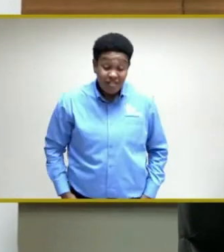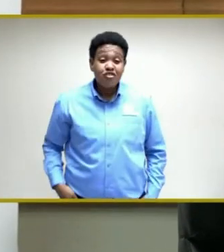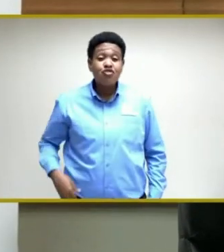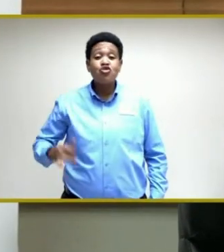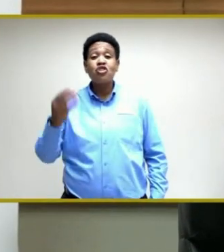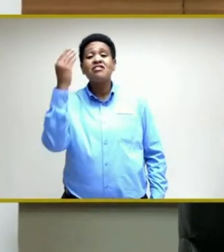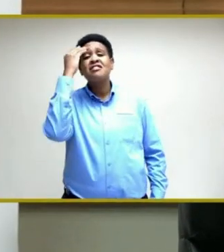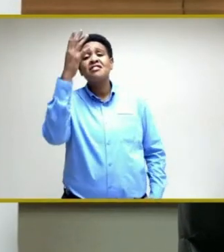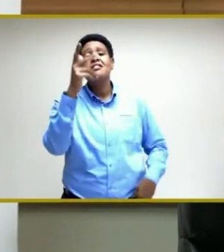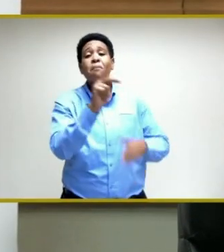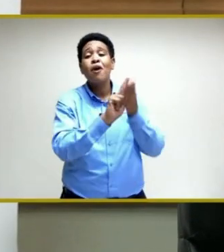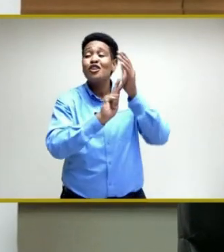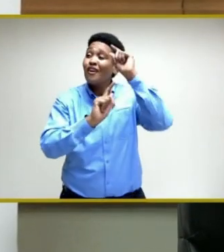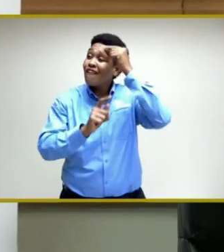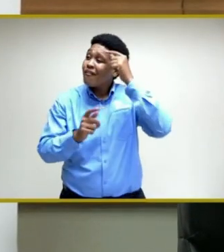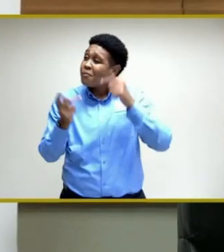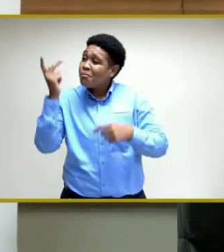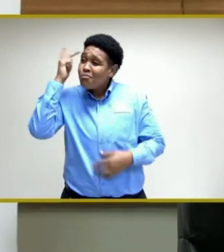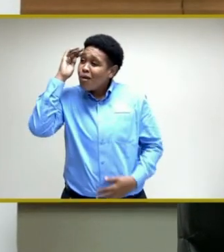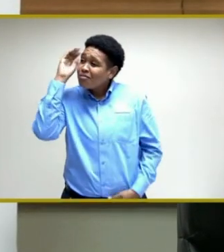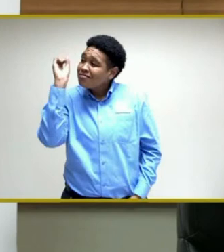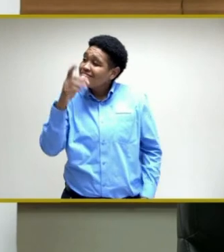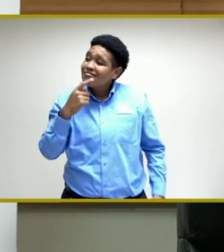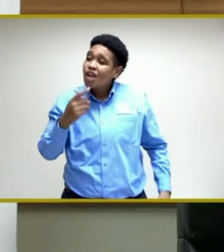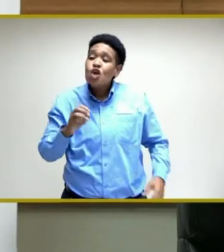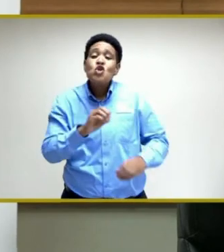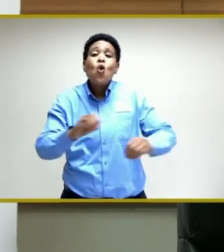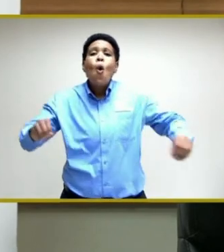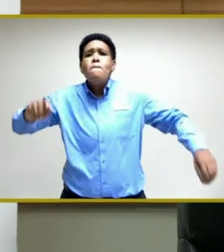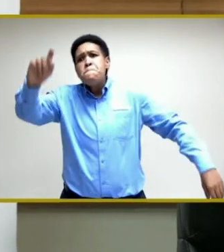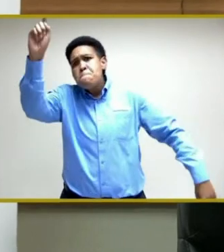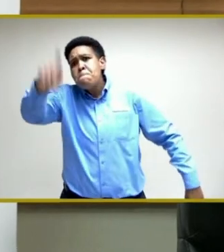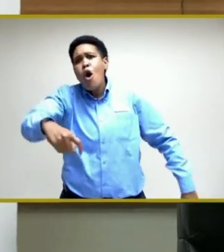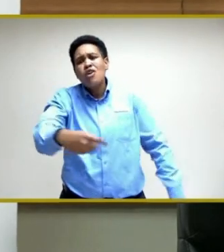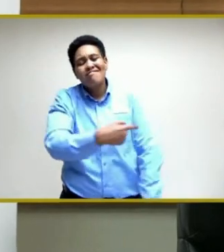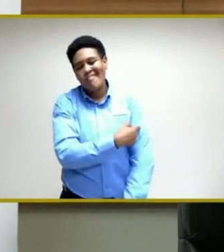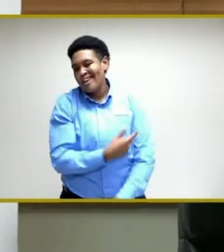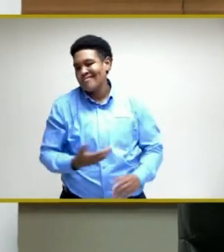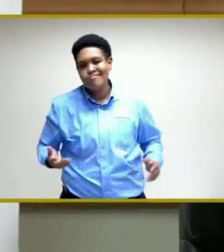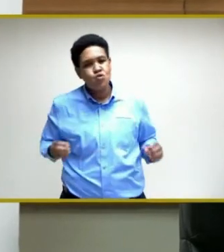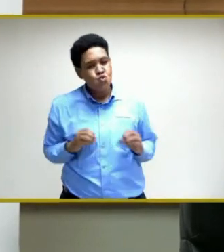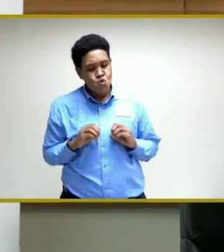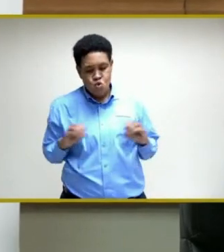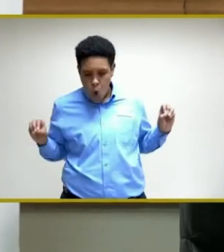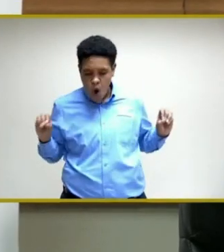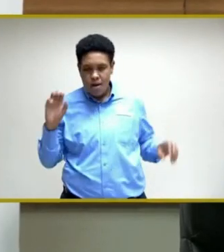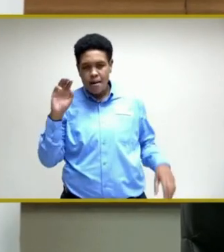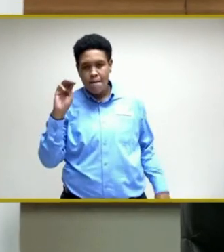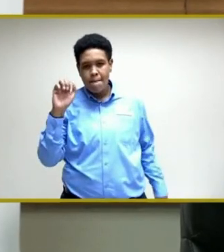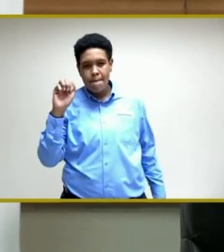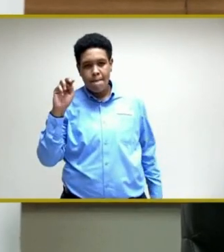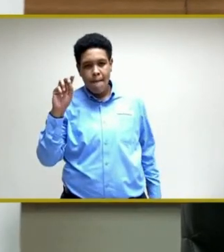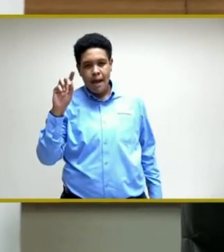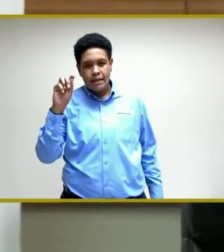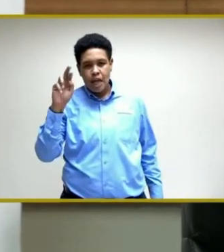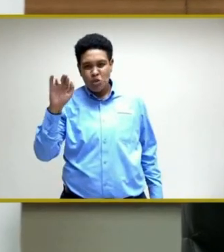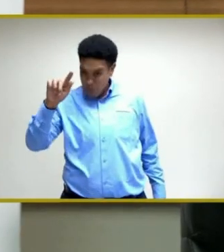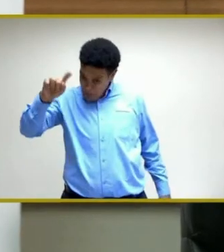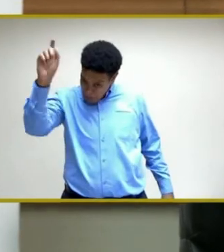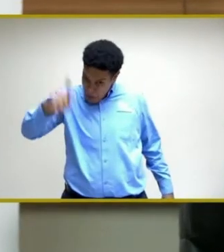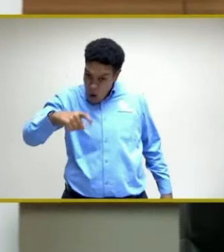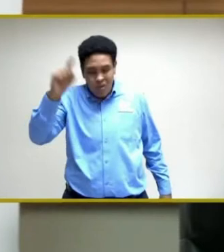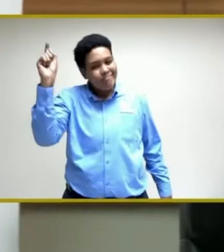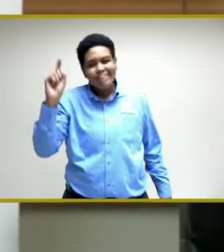that there is currently no mandatory arrangements or policy in place